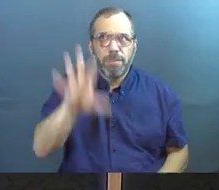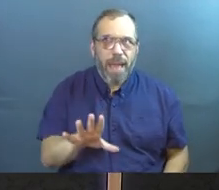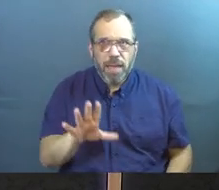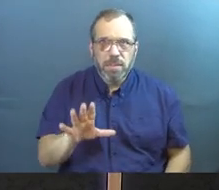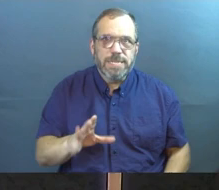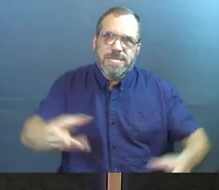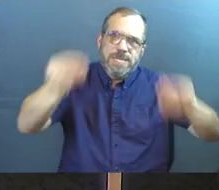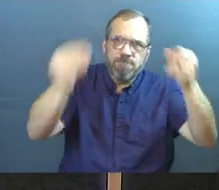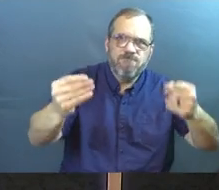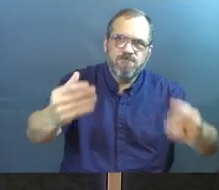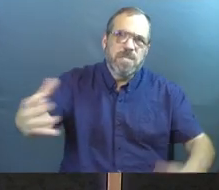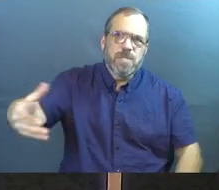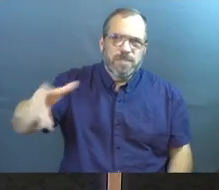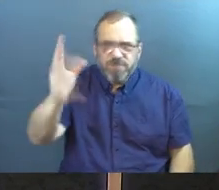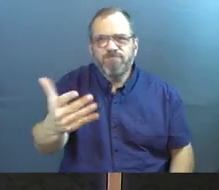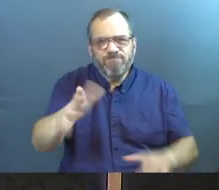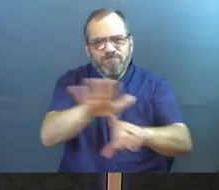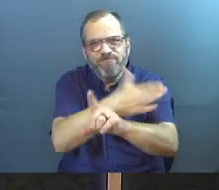Come on.